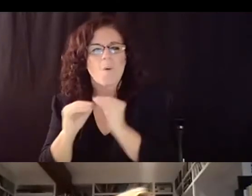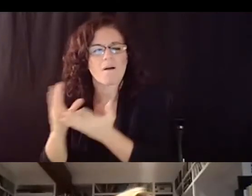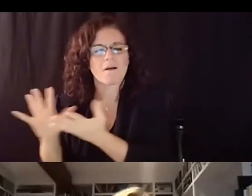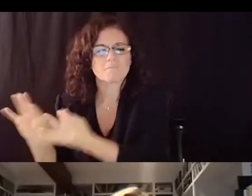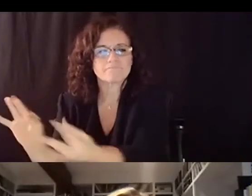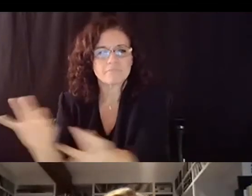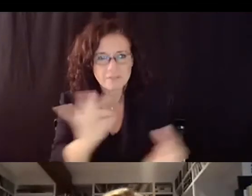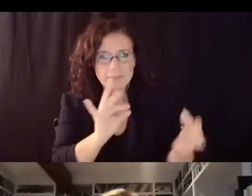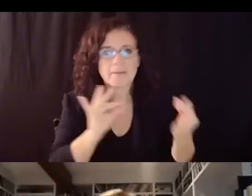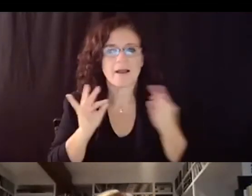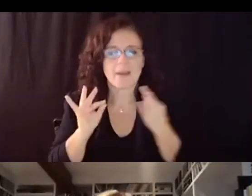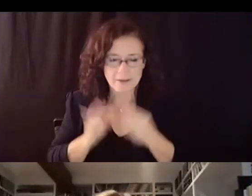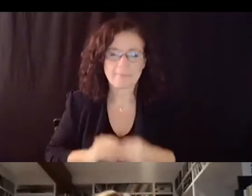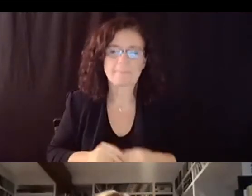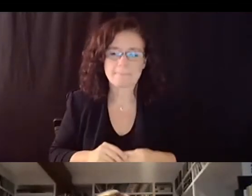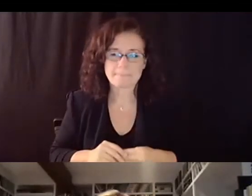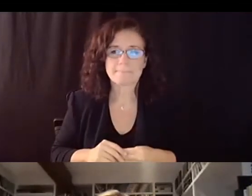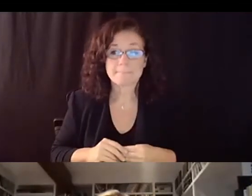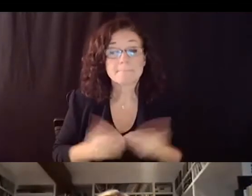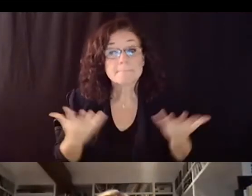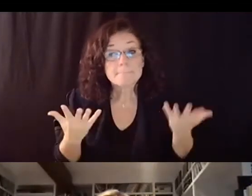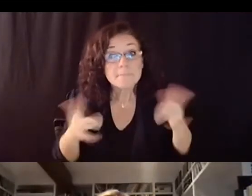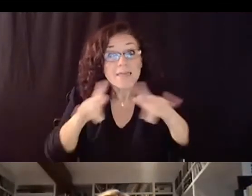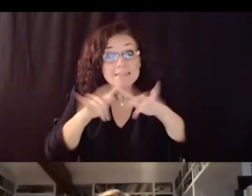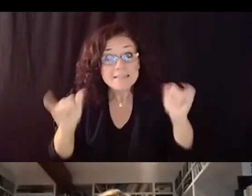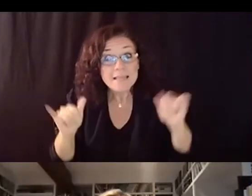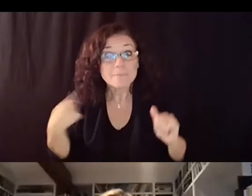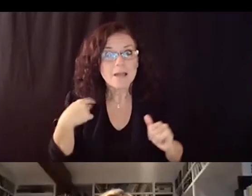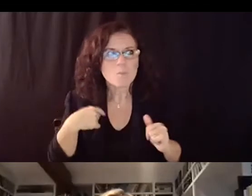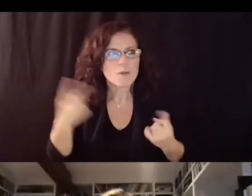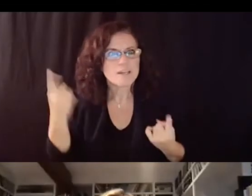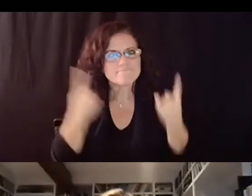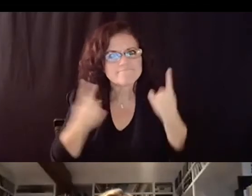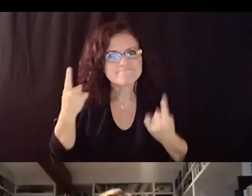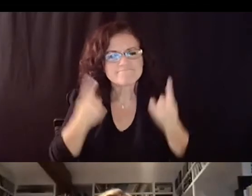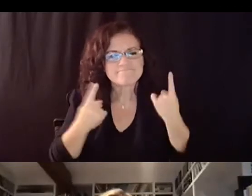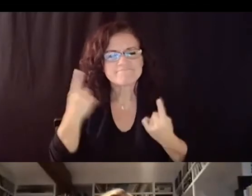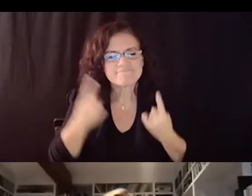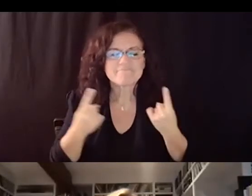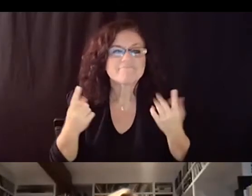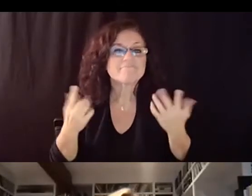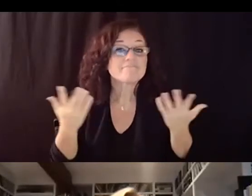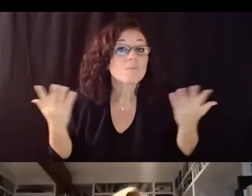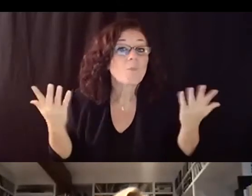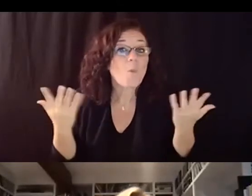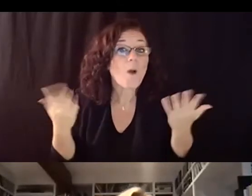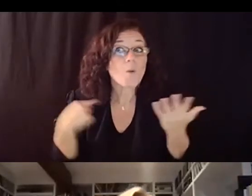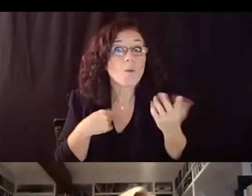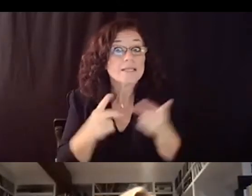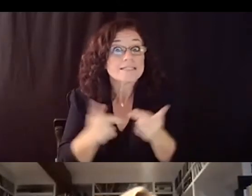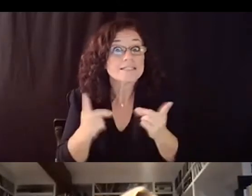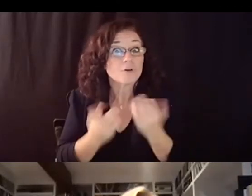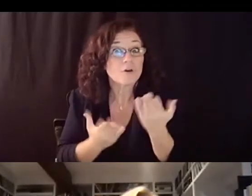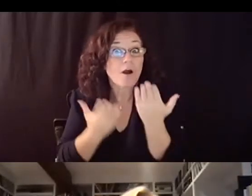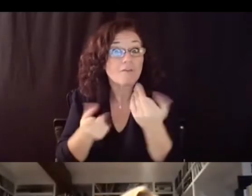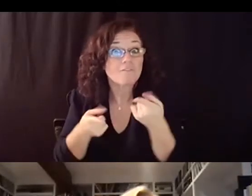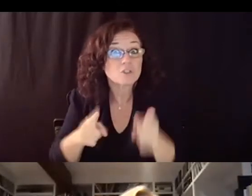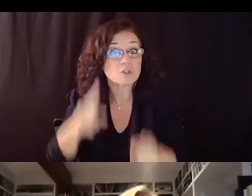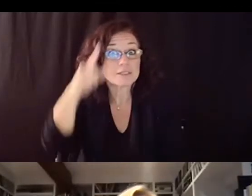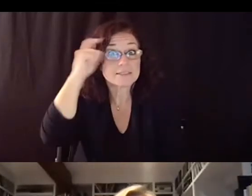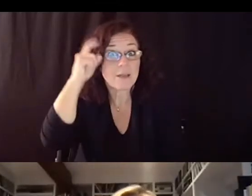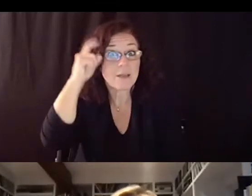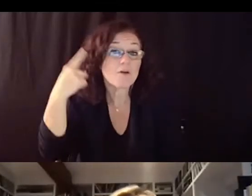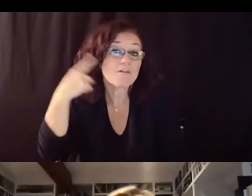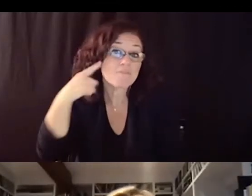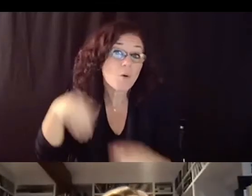and also to start to think about what can we offer as a district during the summer for extended learning